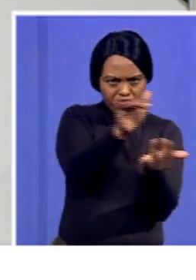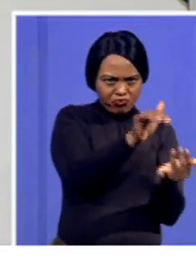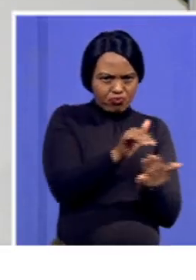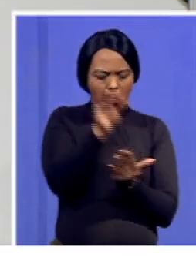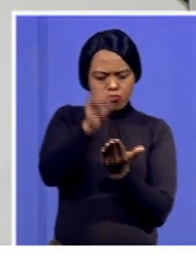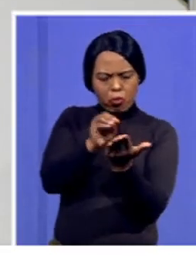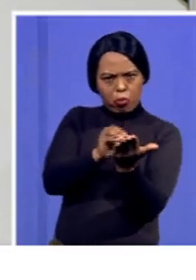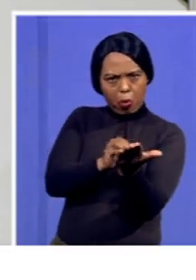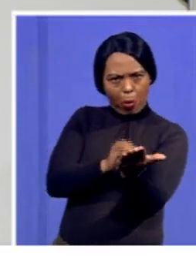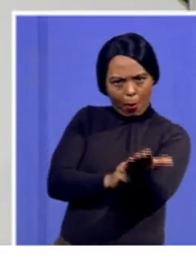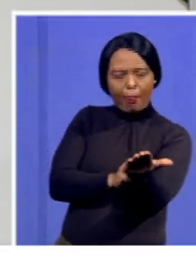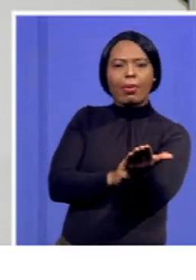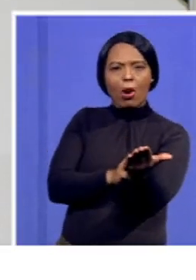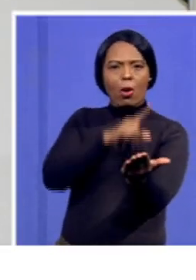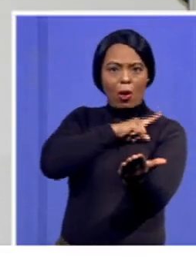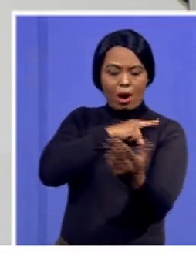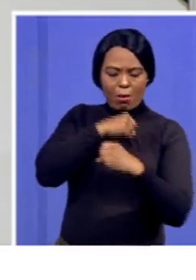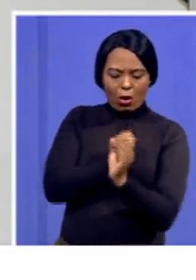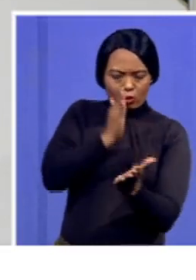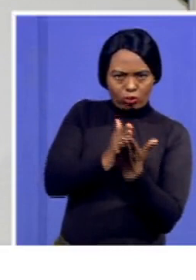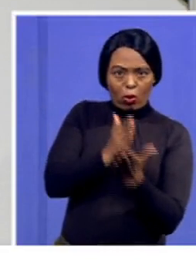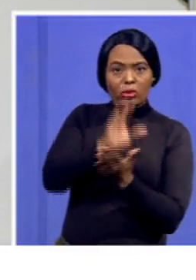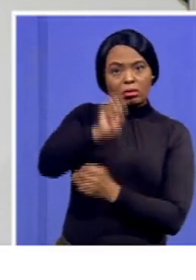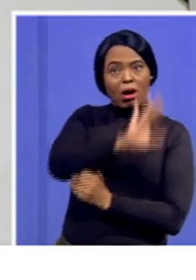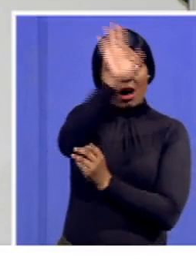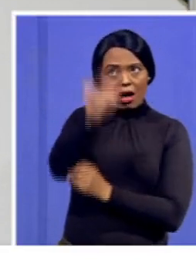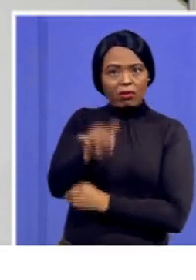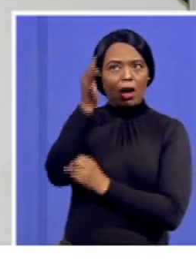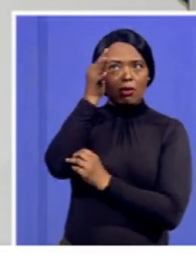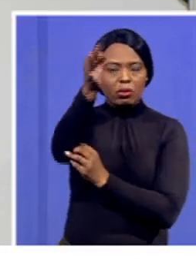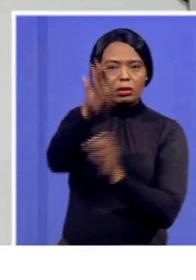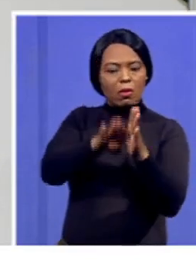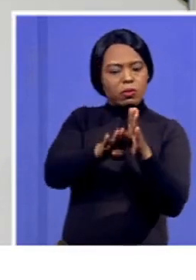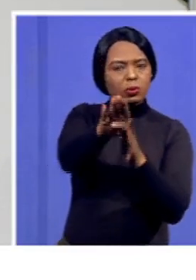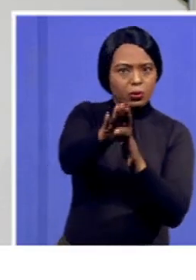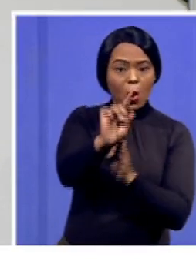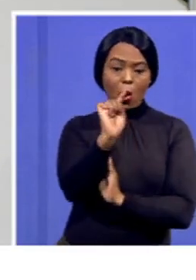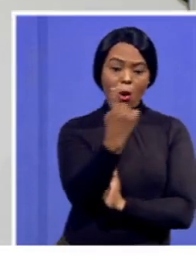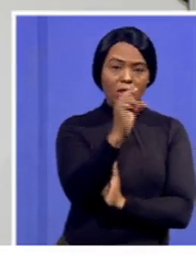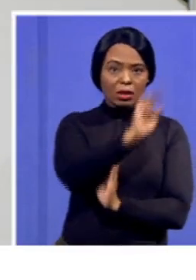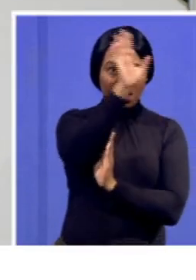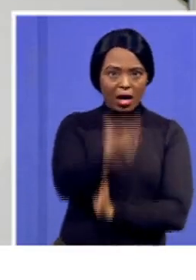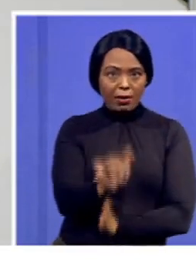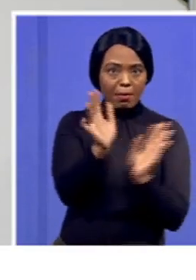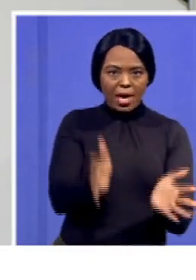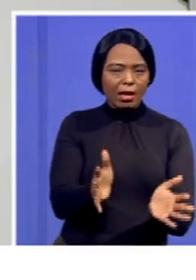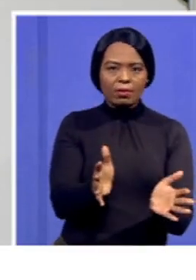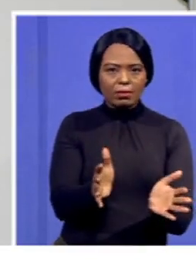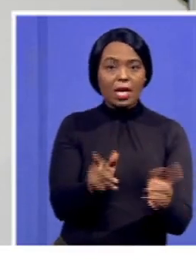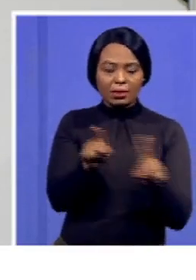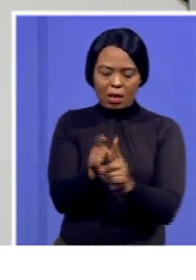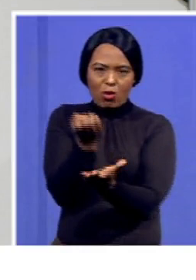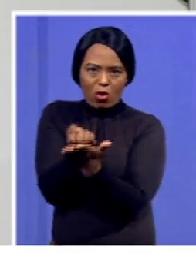ensuring that we move South Africa forward but not only South Africa but we move even our economy